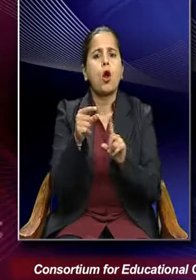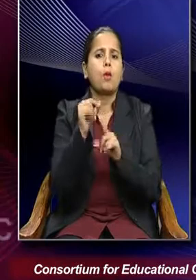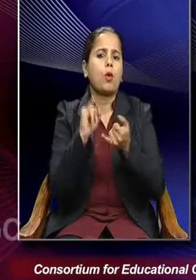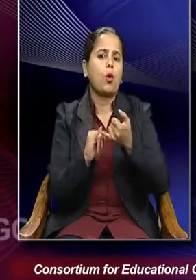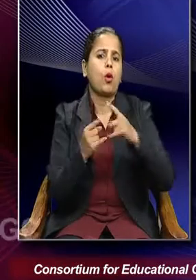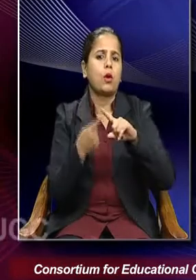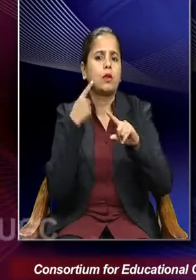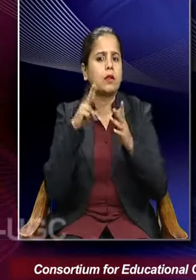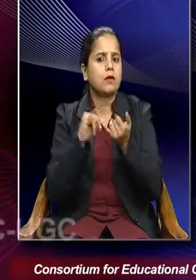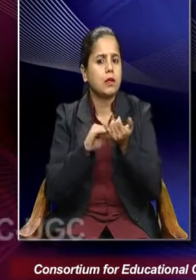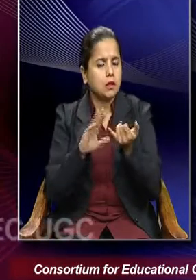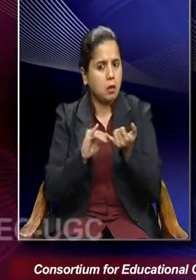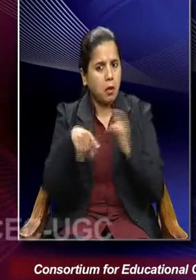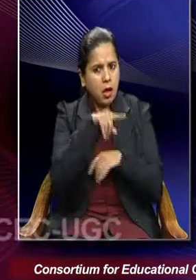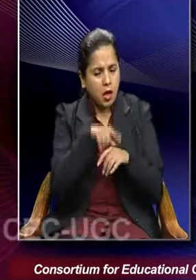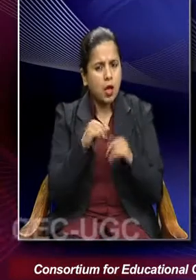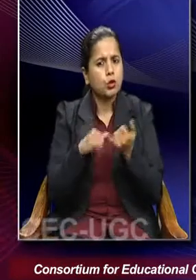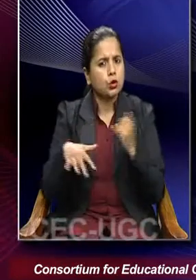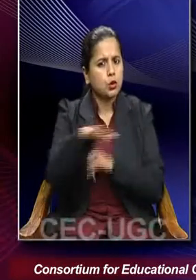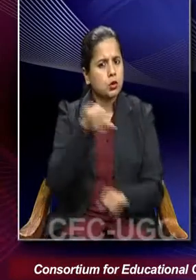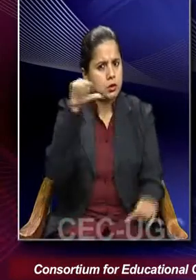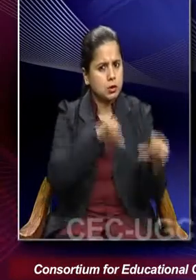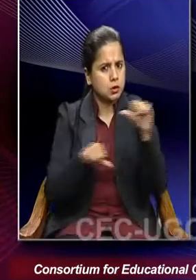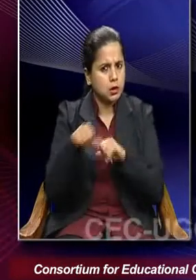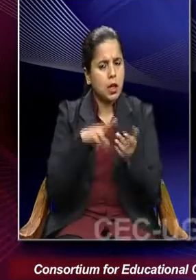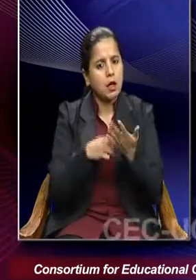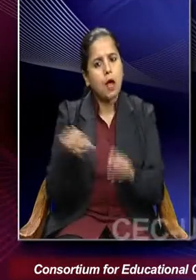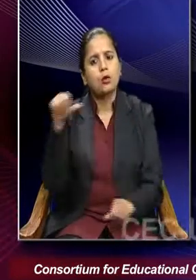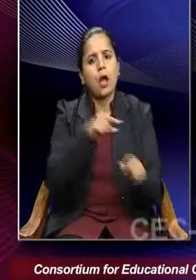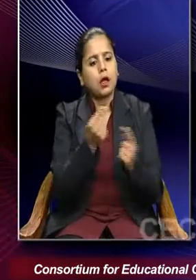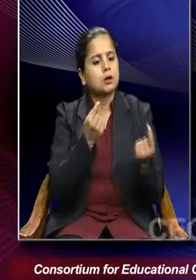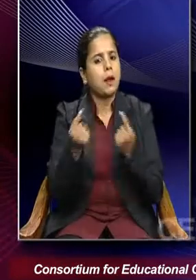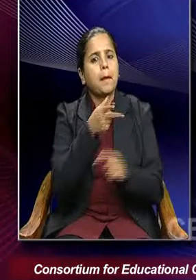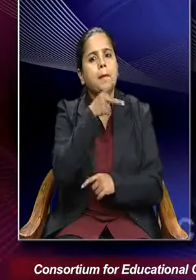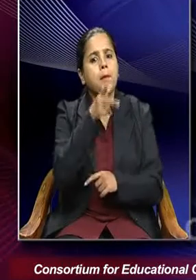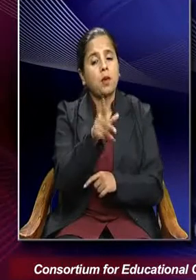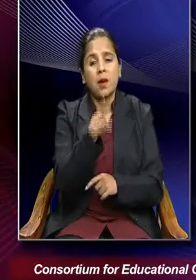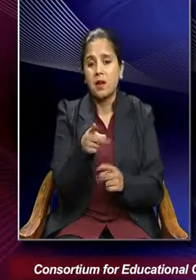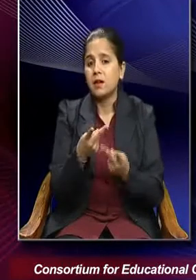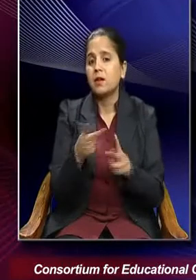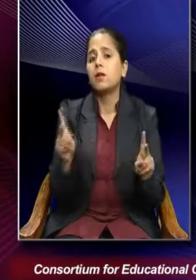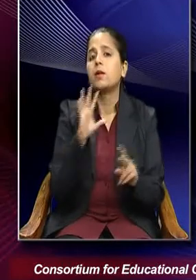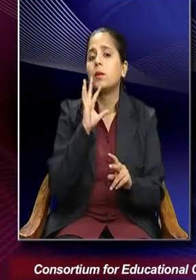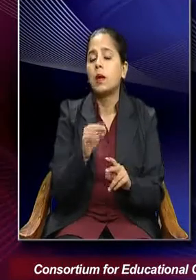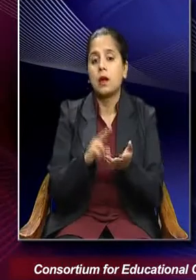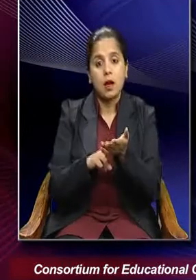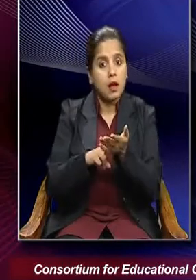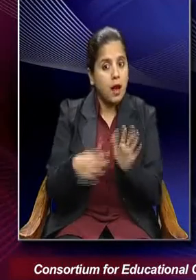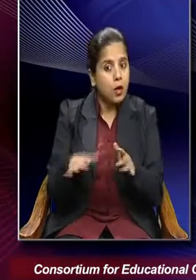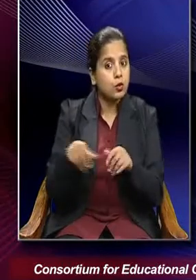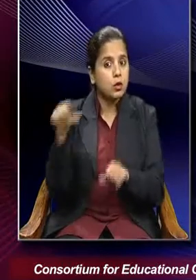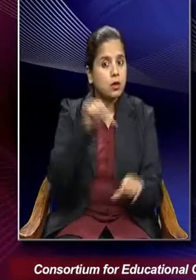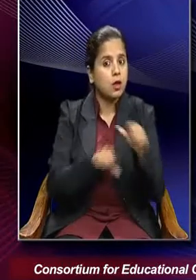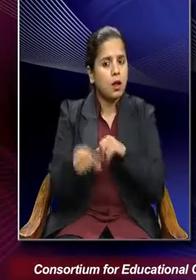social science in the same line as natural science. But it is different. Natural science is